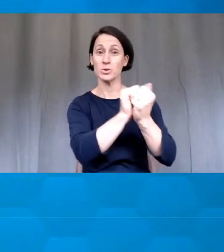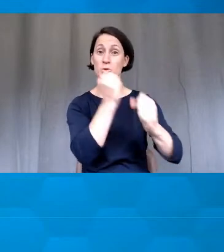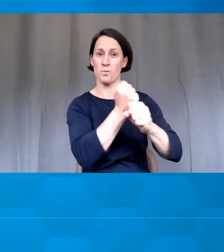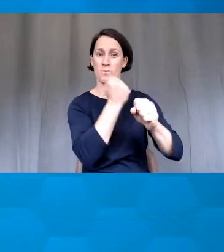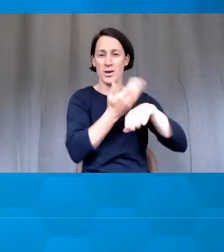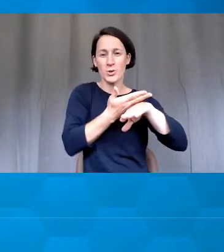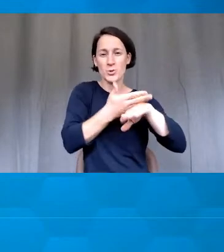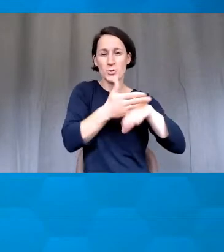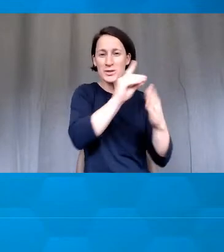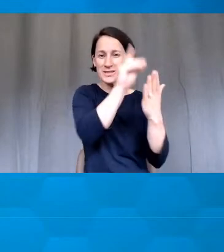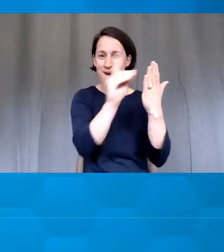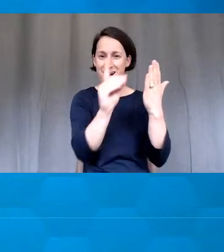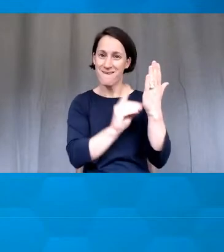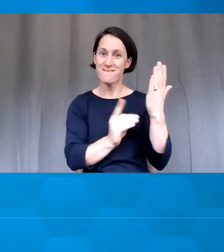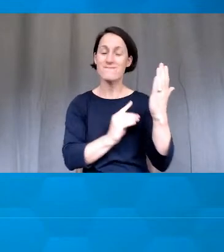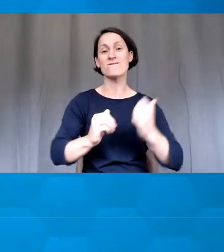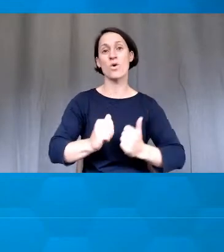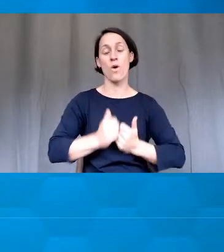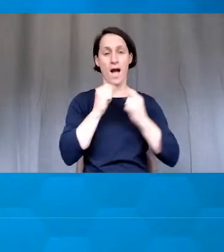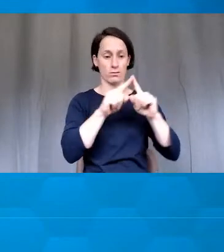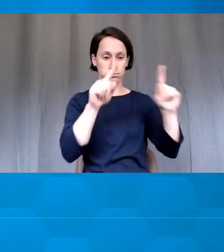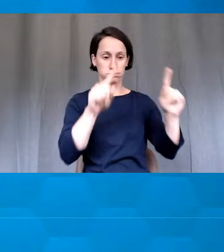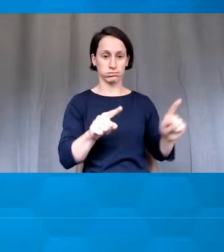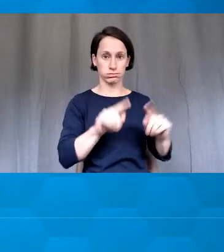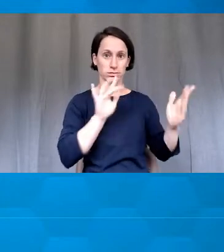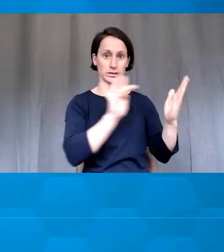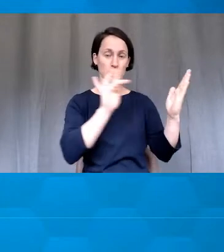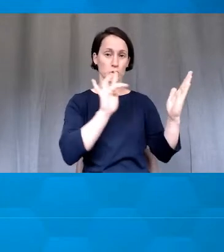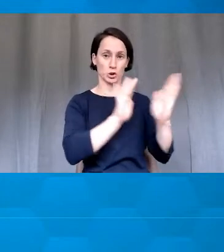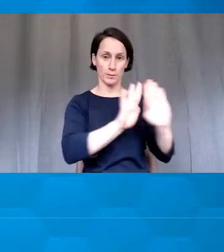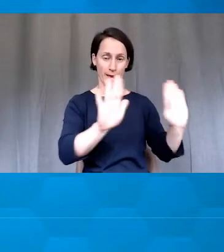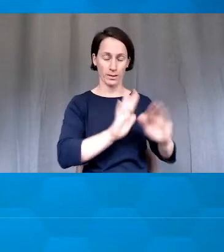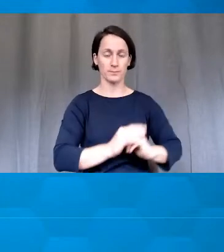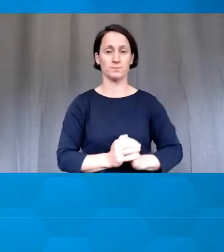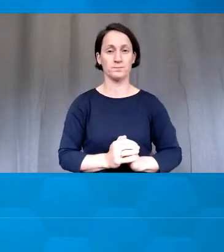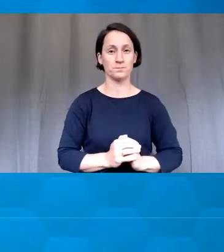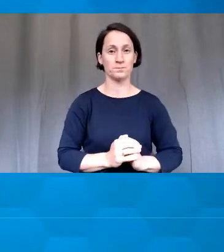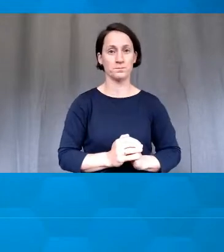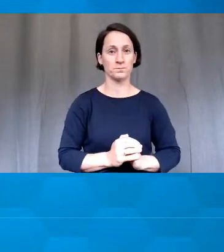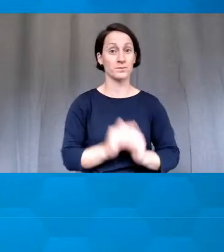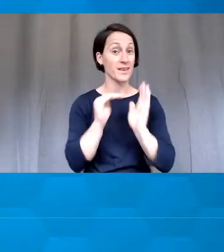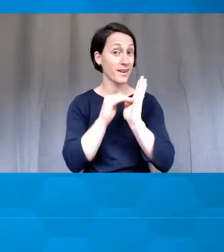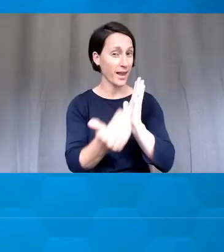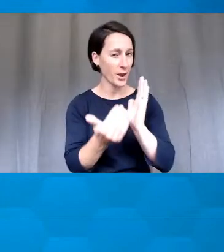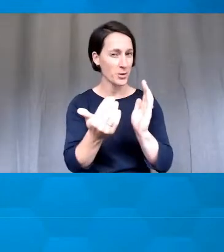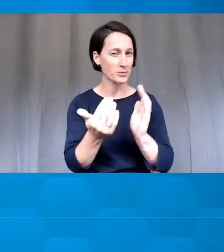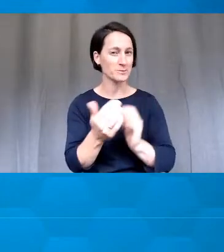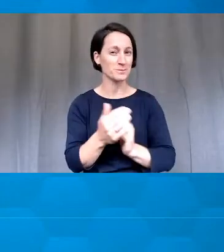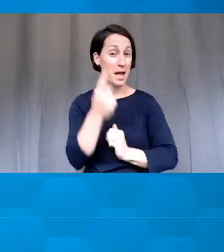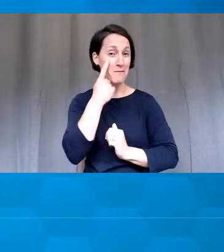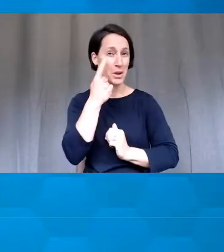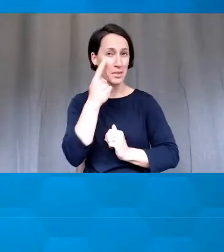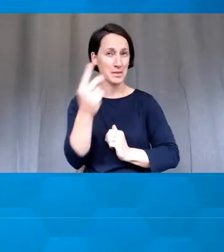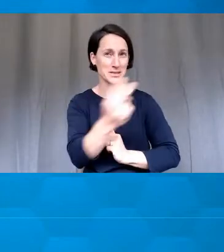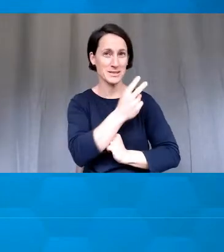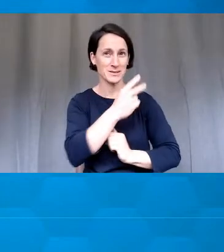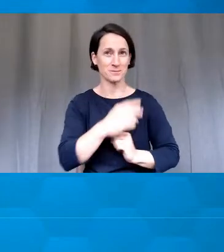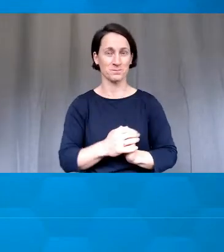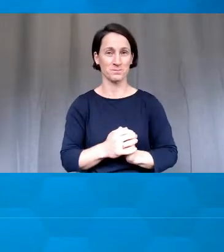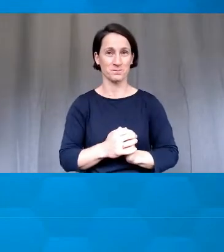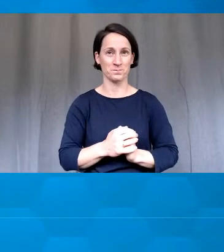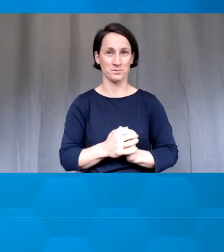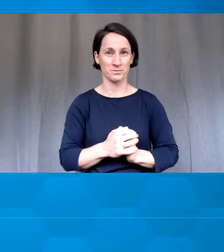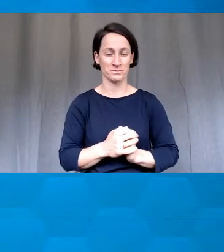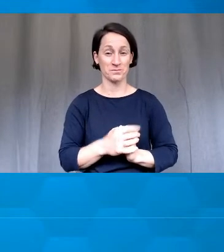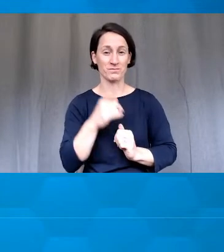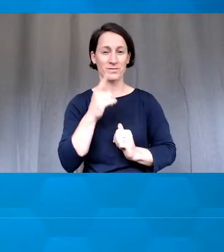design for some of our touch panels. Let me point your attention to this. This is a